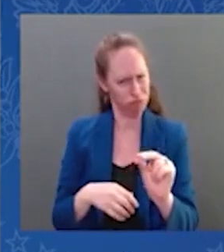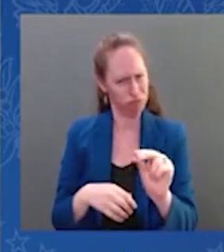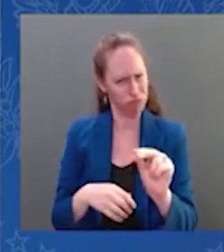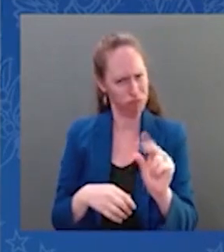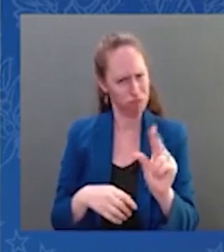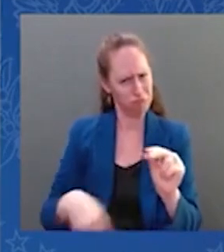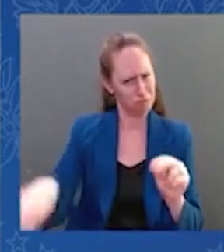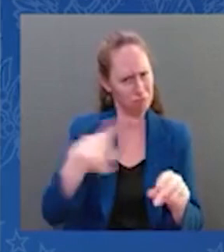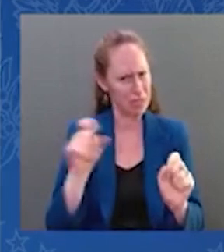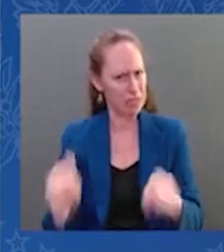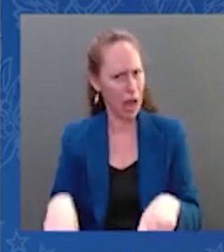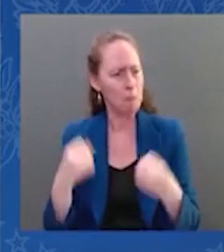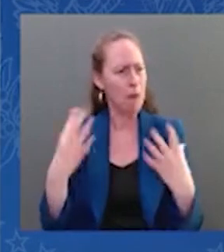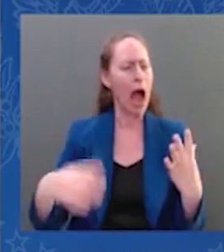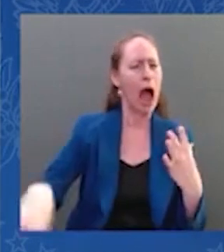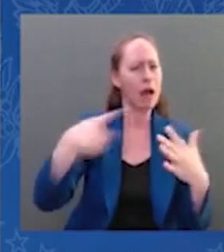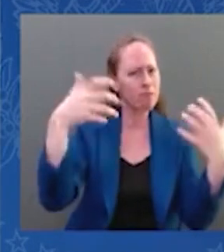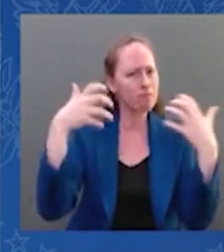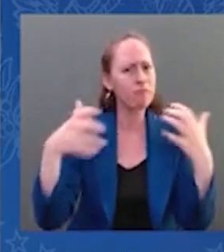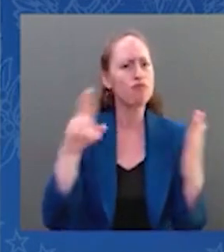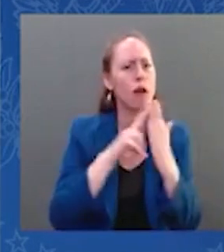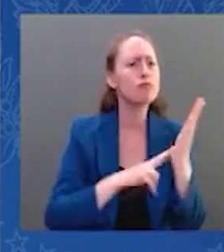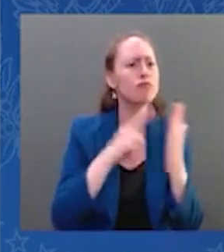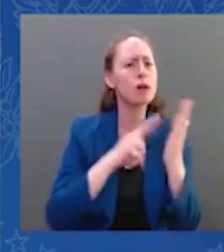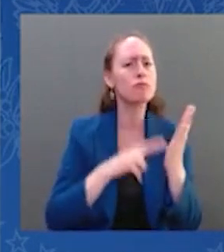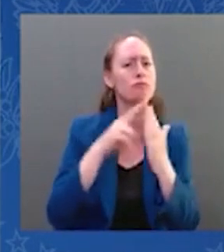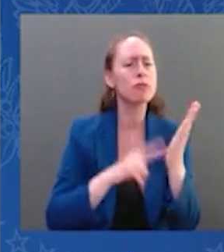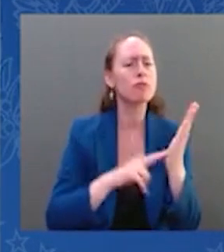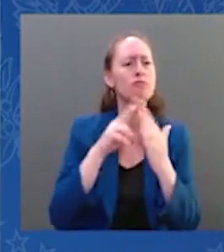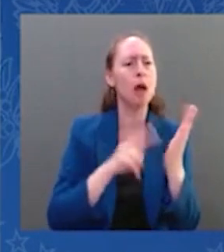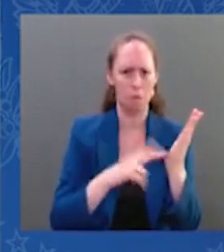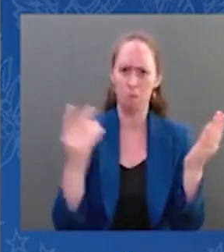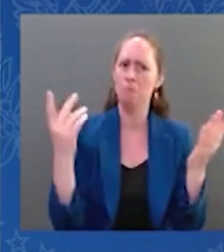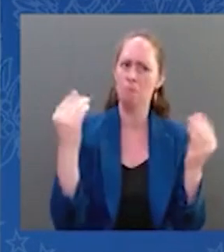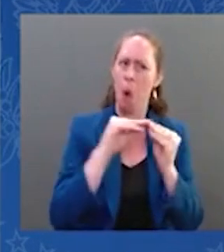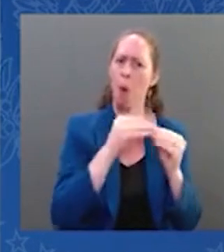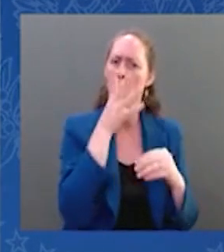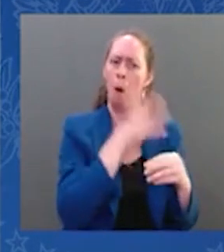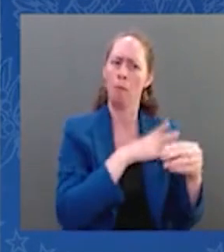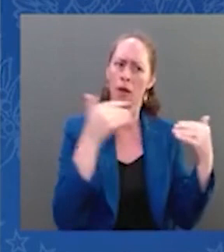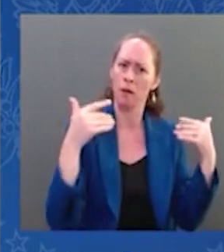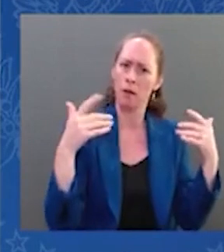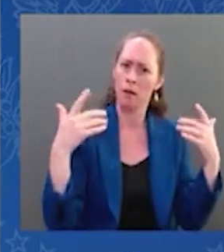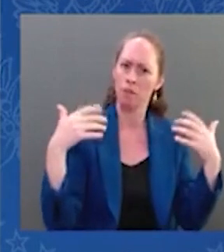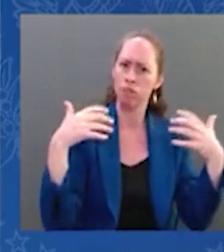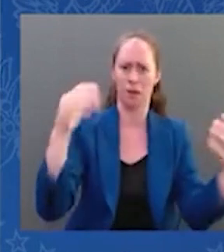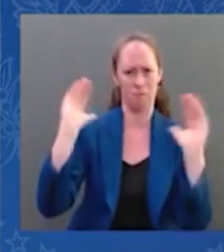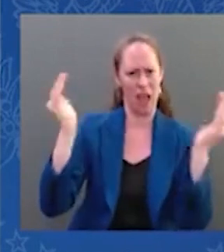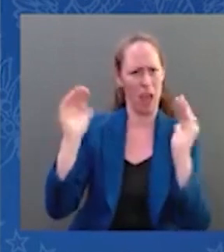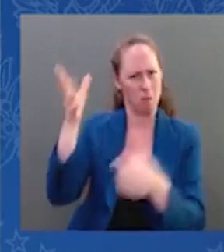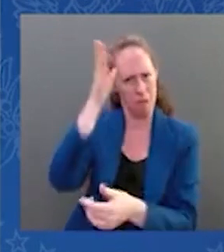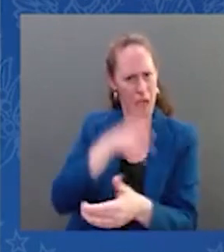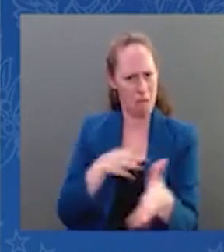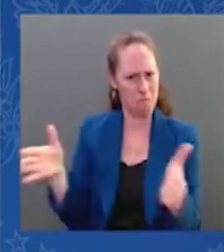do so, end of quote. Repeat the line. Women are not without electoral and or political or maybe precise,